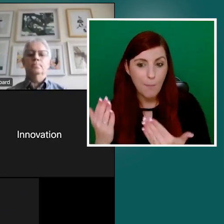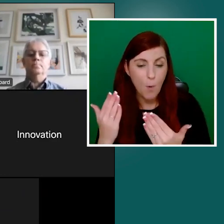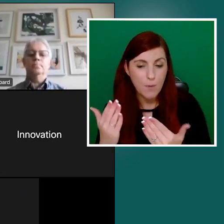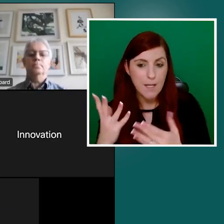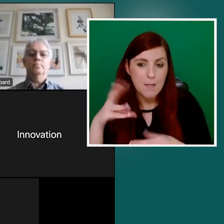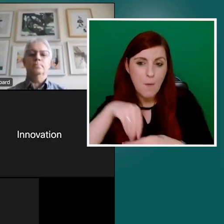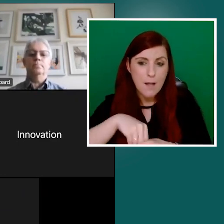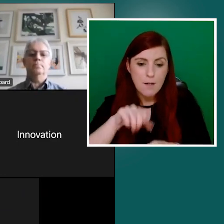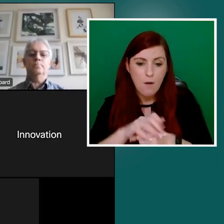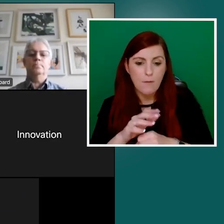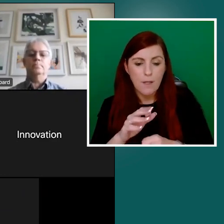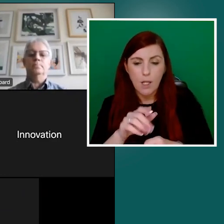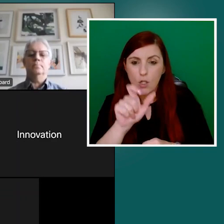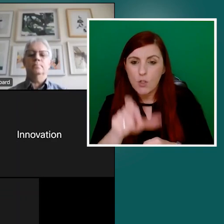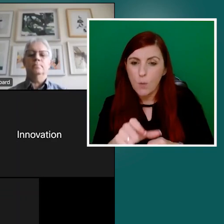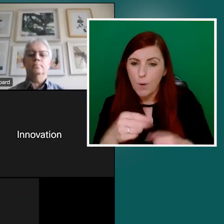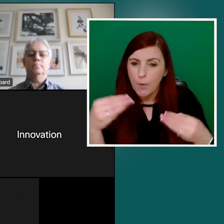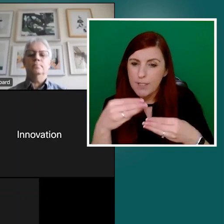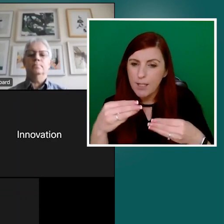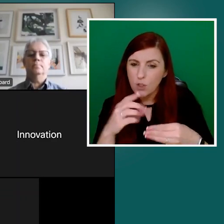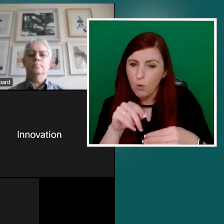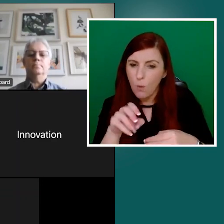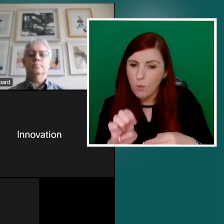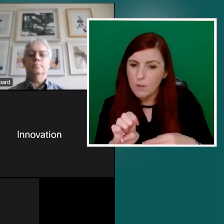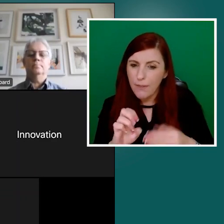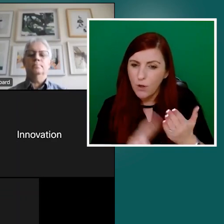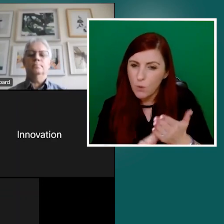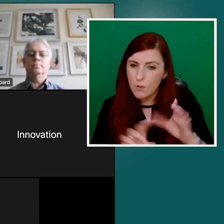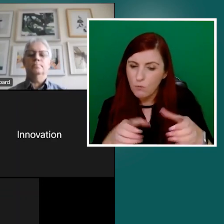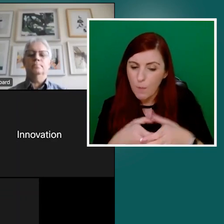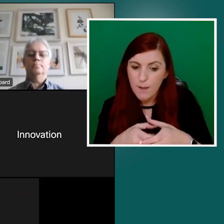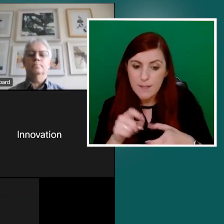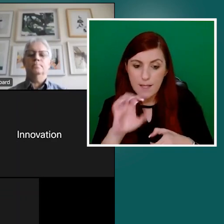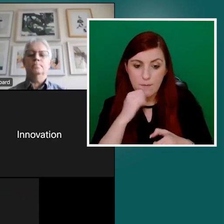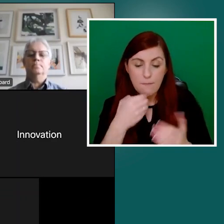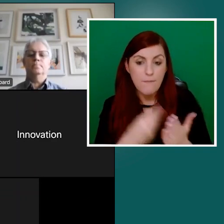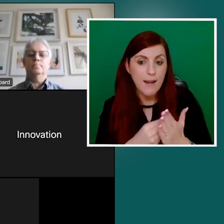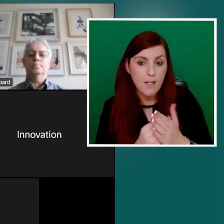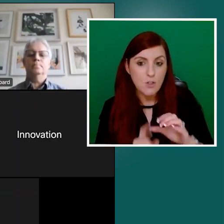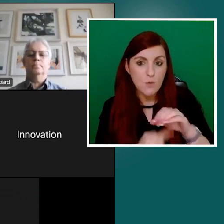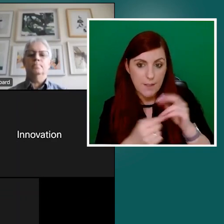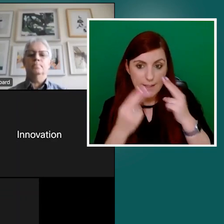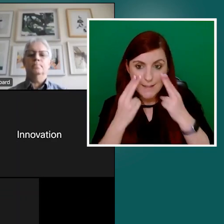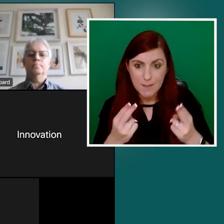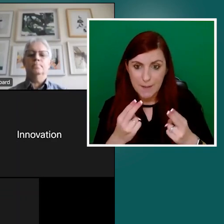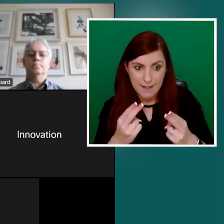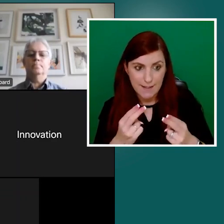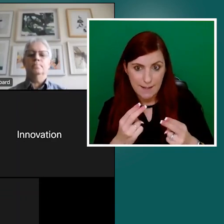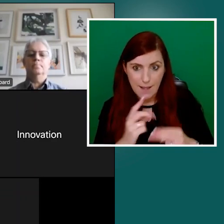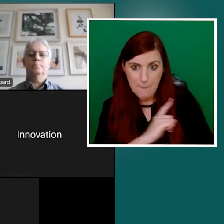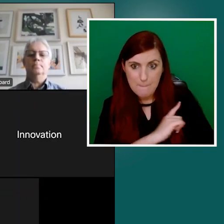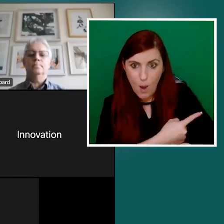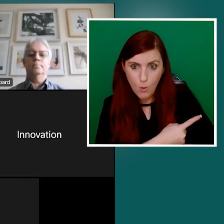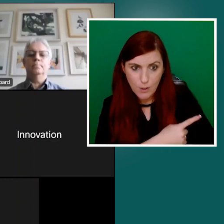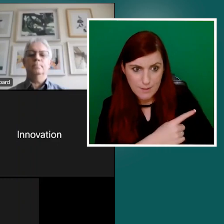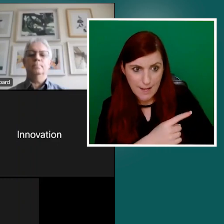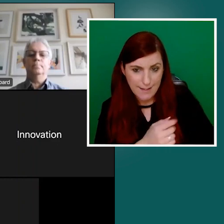is that financial institutions need to be enabled and be given time to be able to translate